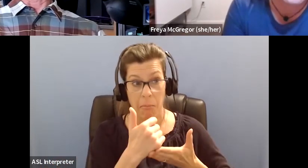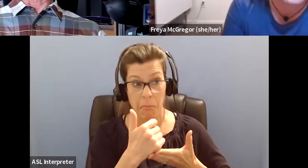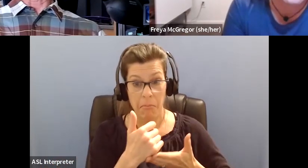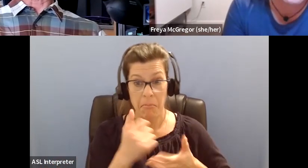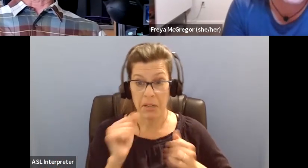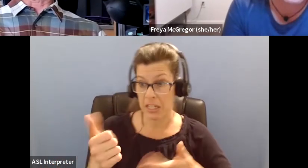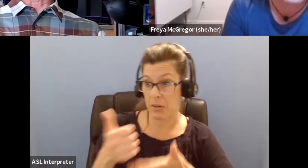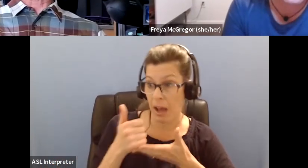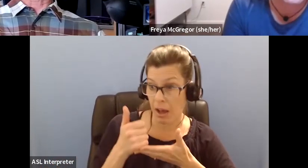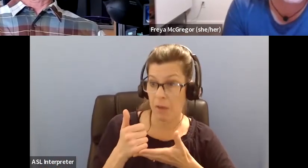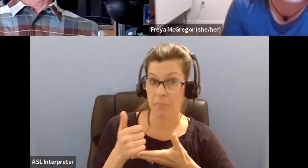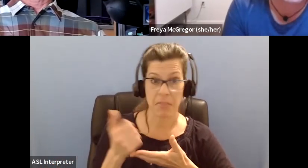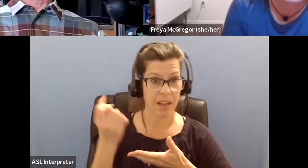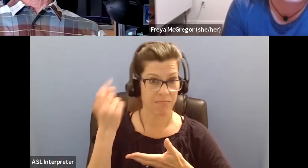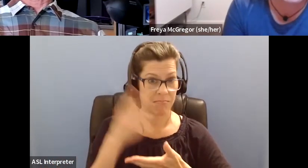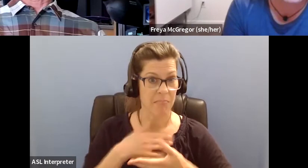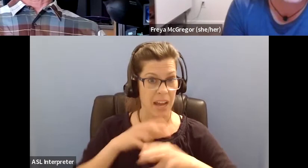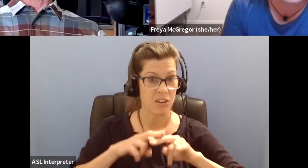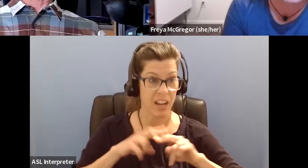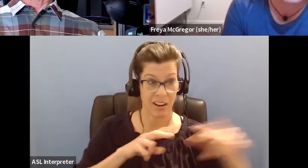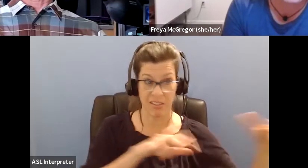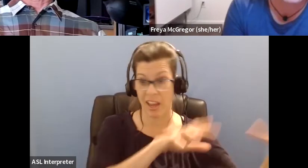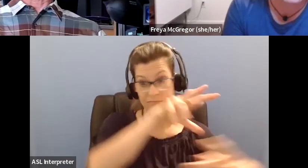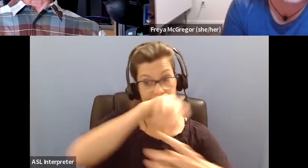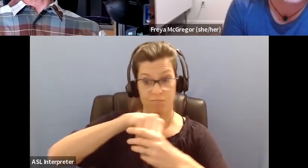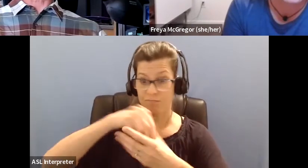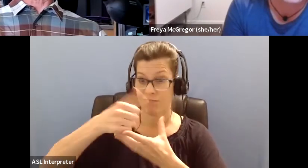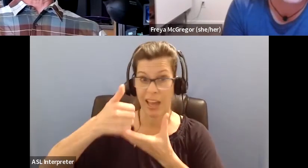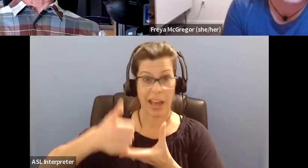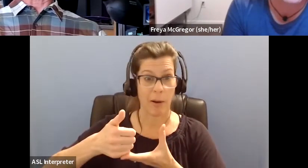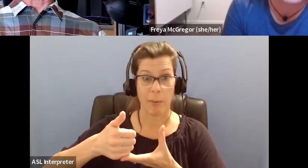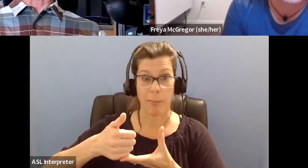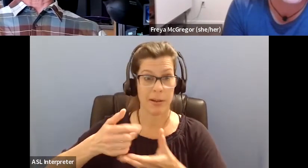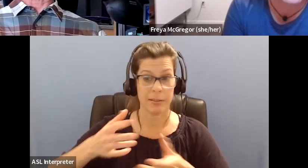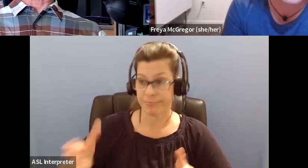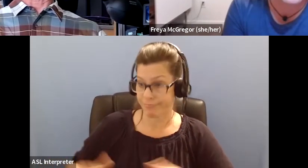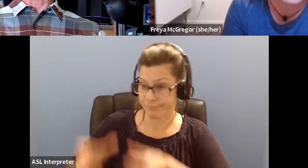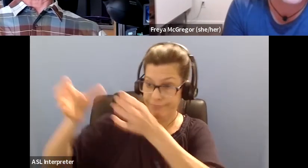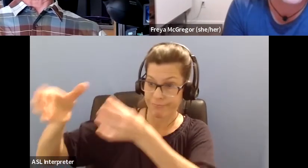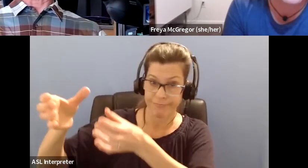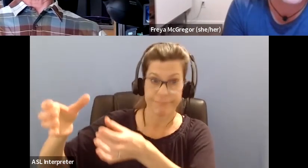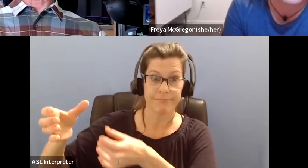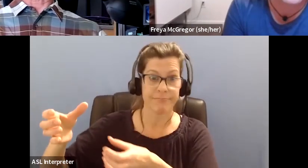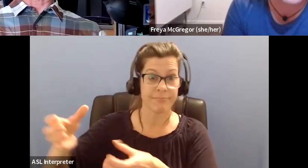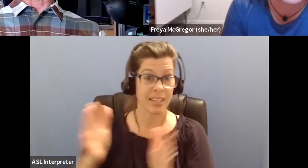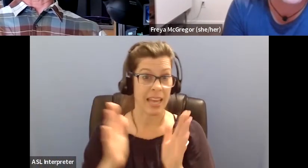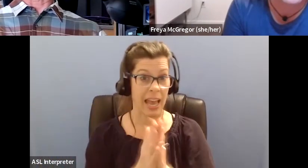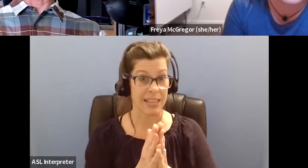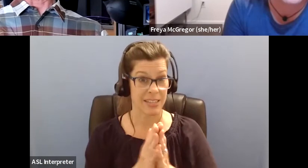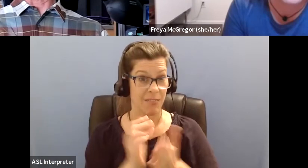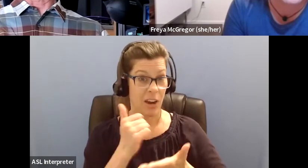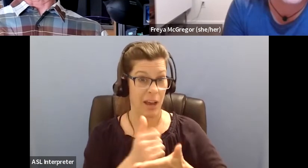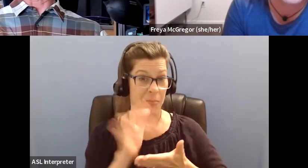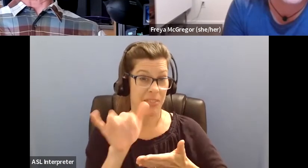they know my chair. And so, you know, asking for help, I think is important.